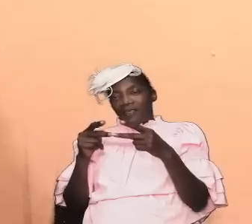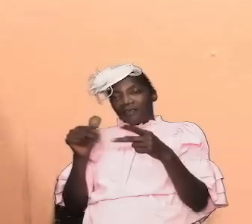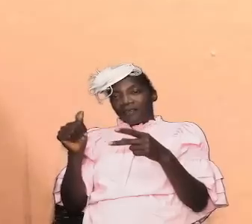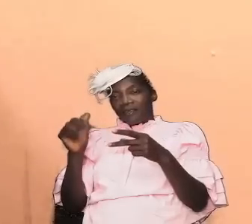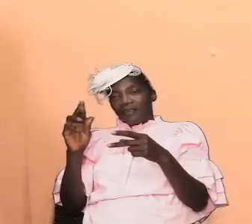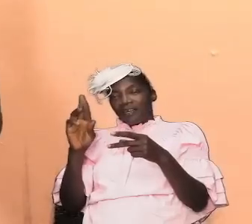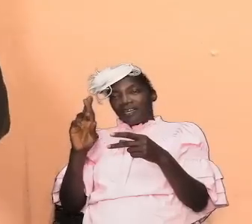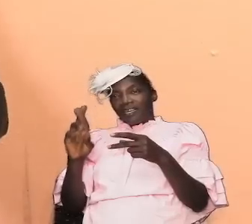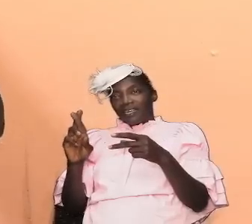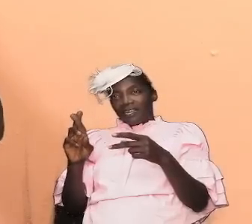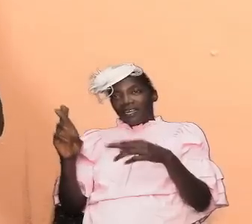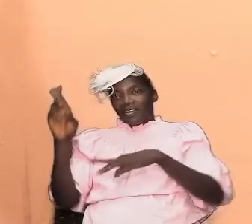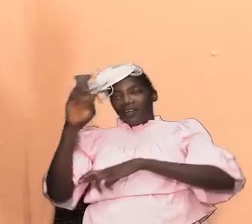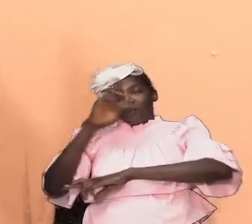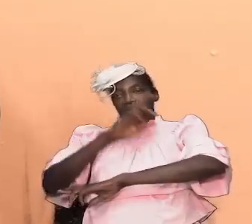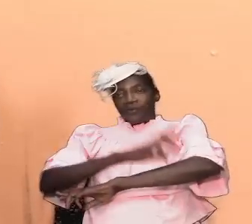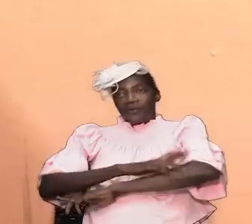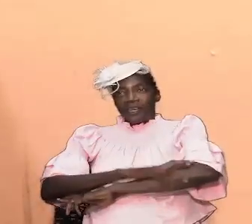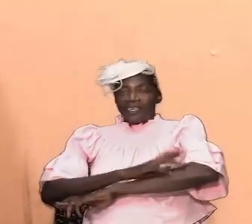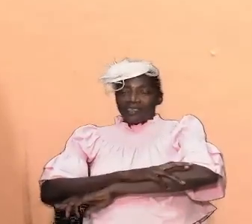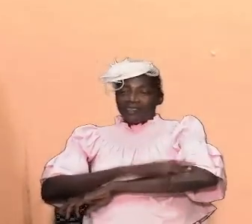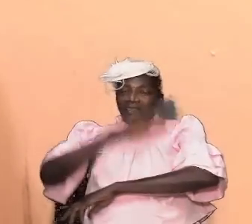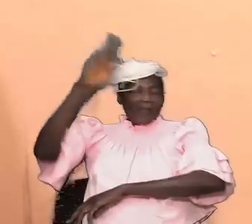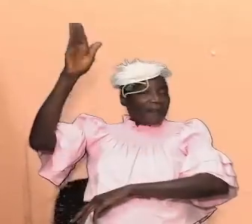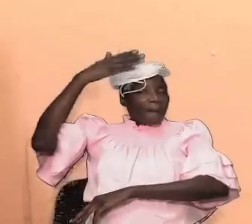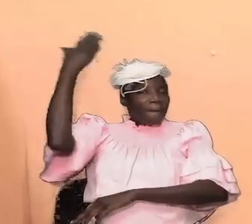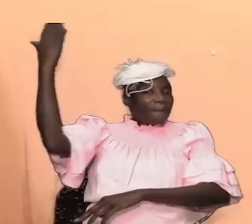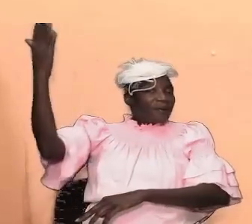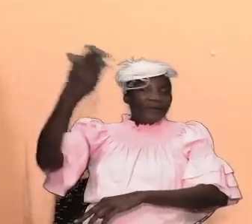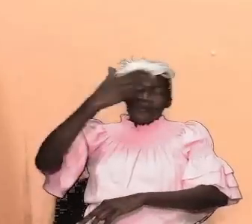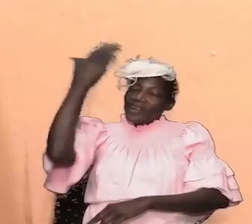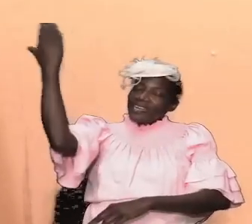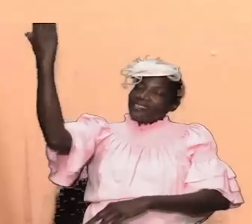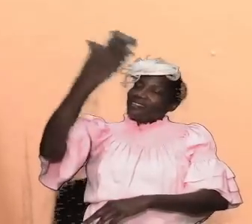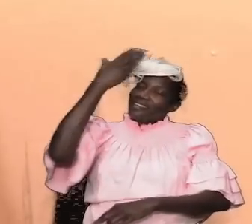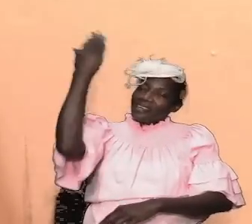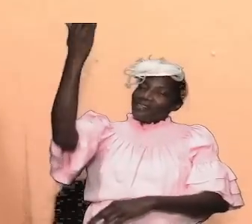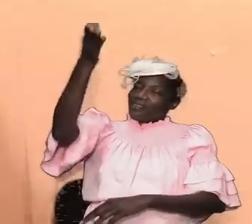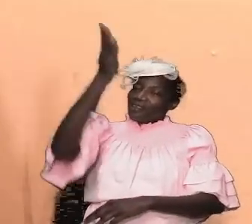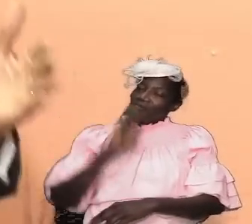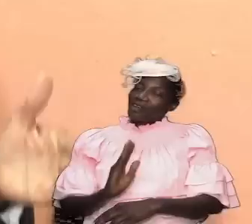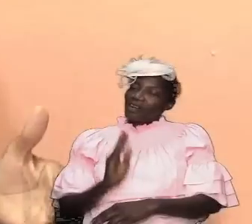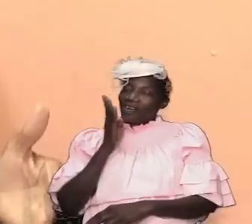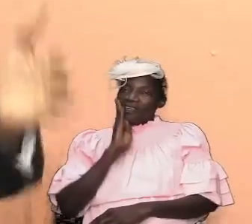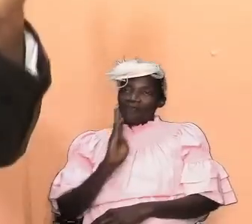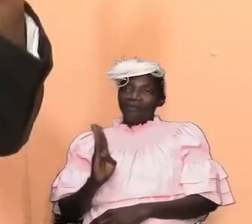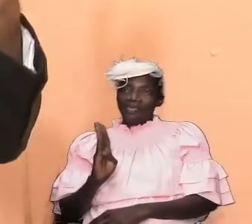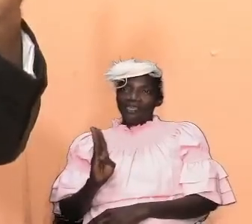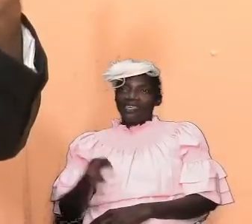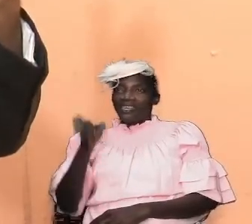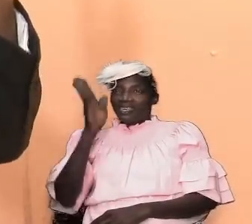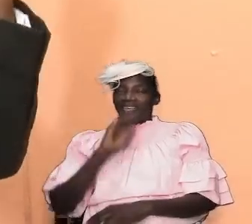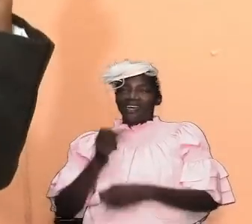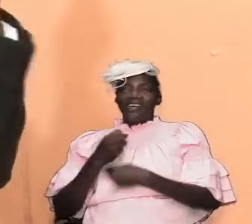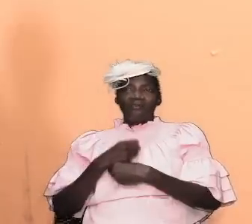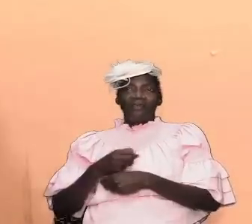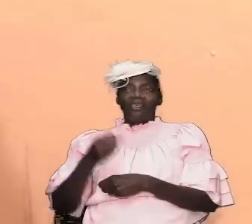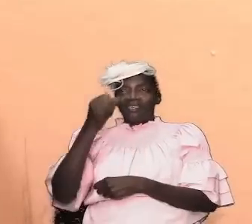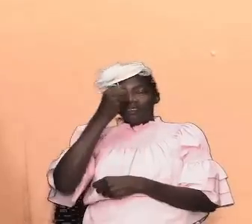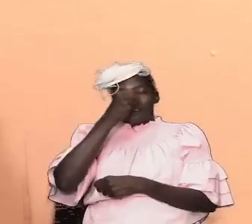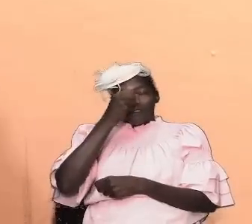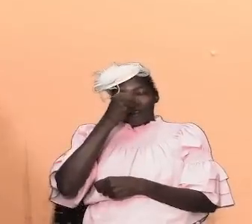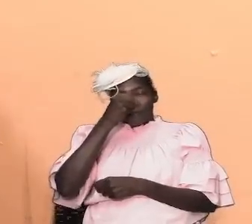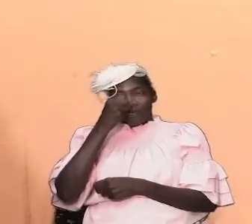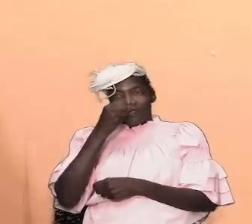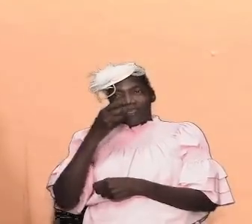rest and where the presence of god was going to be so god now allowed solomon david wanted